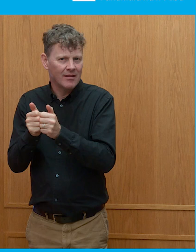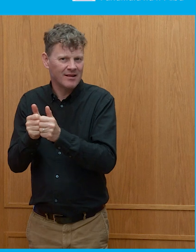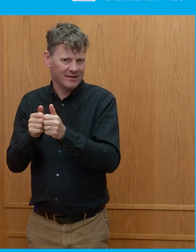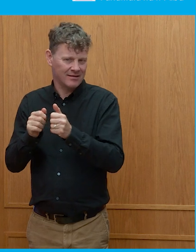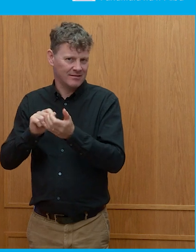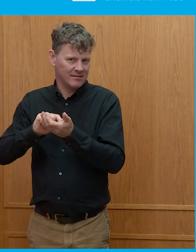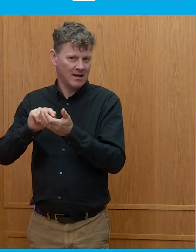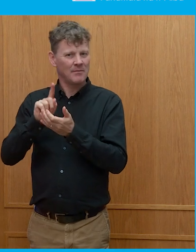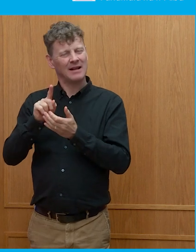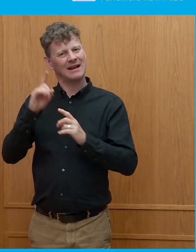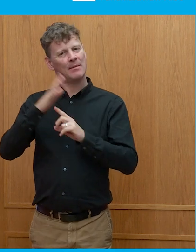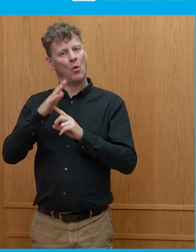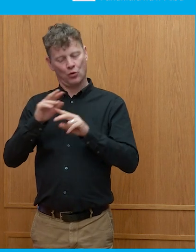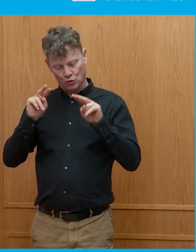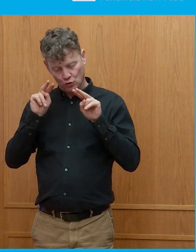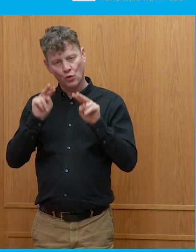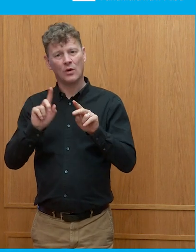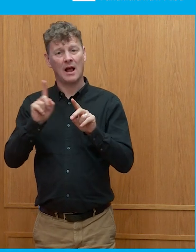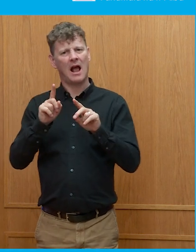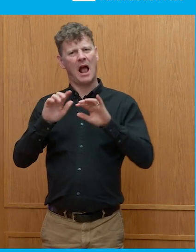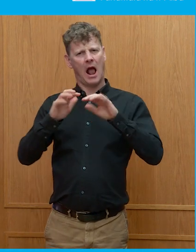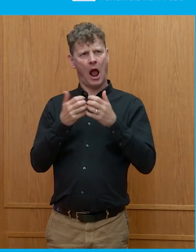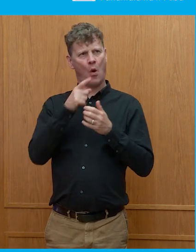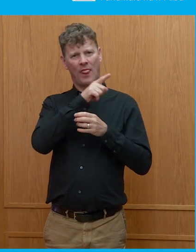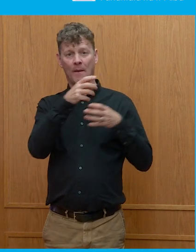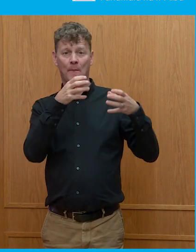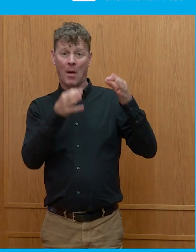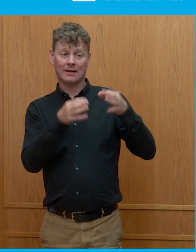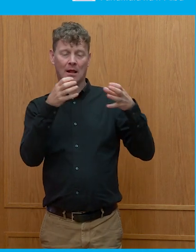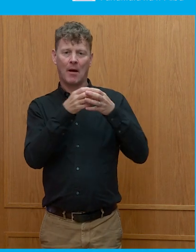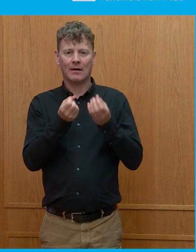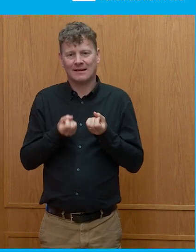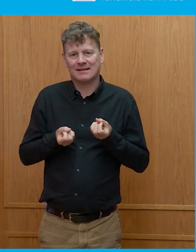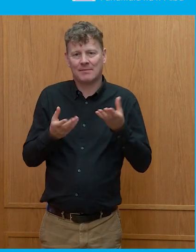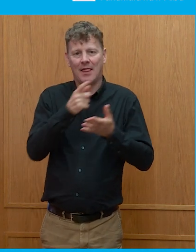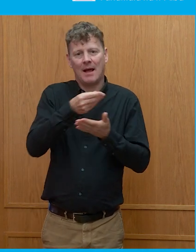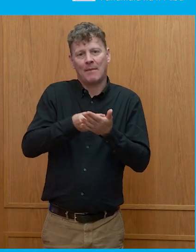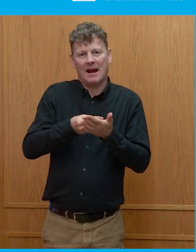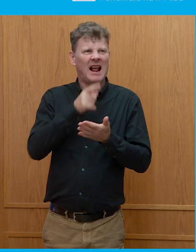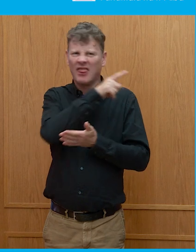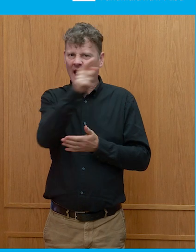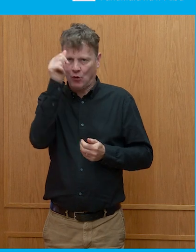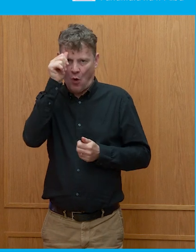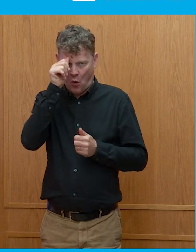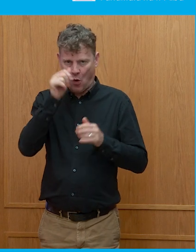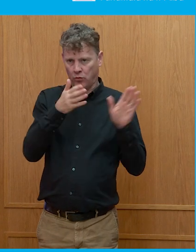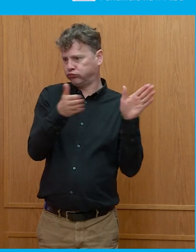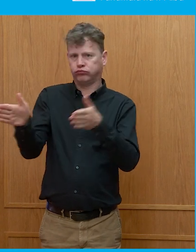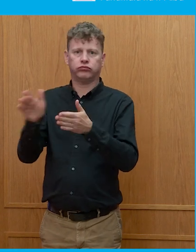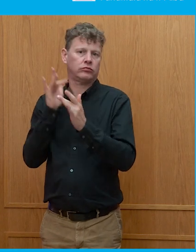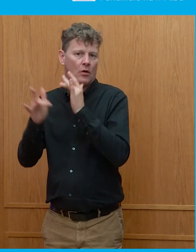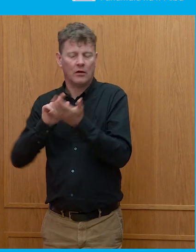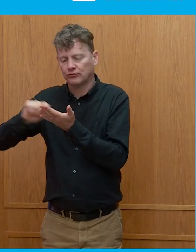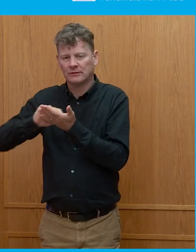here is part, how parties spend their money, right? Because they're all over this, right? They know, I mean, some of the really